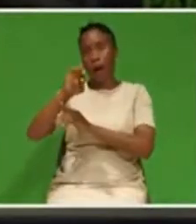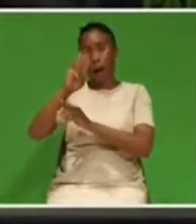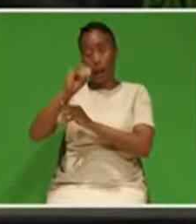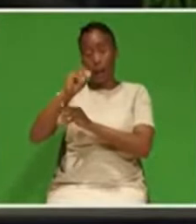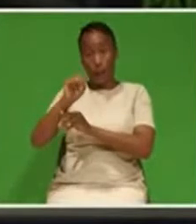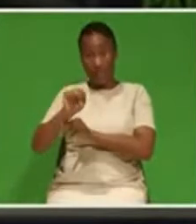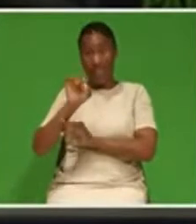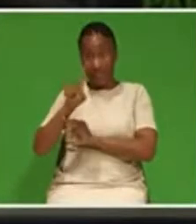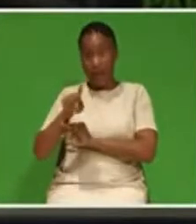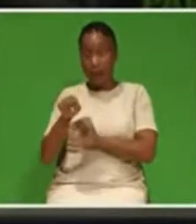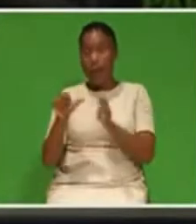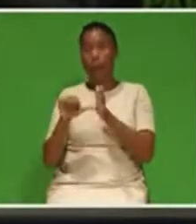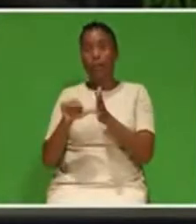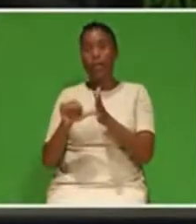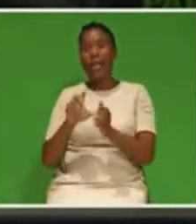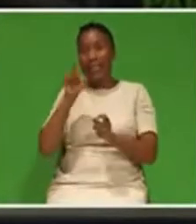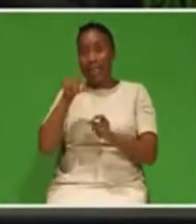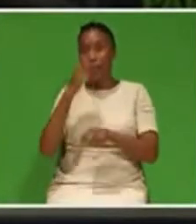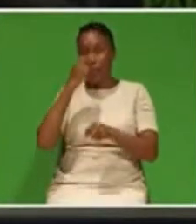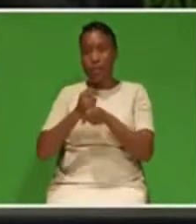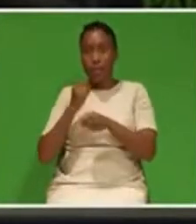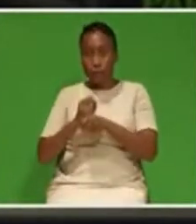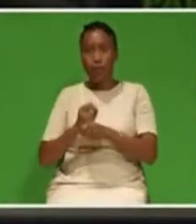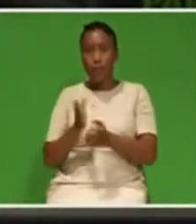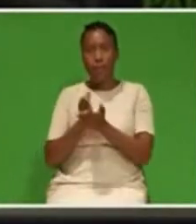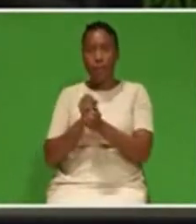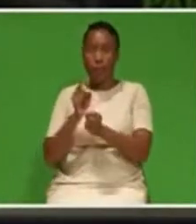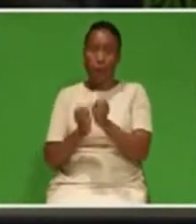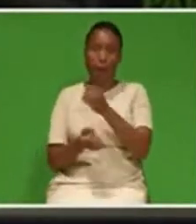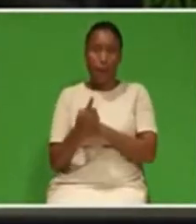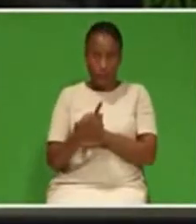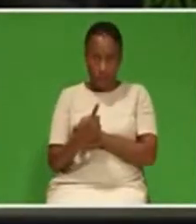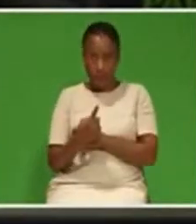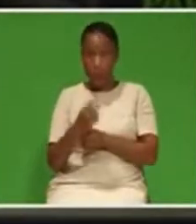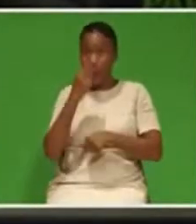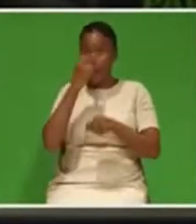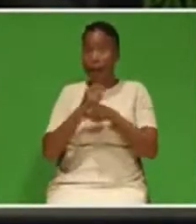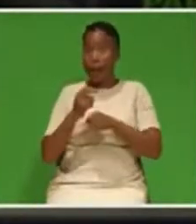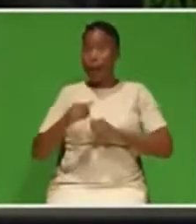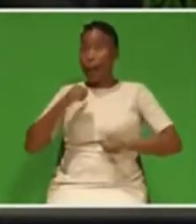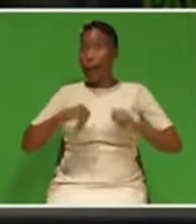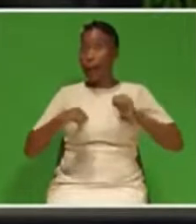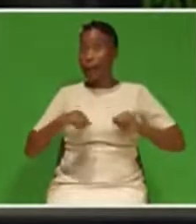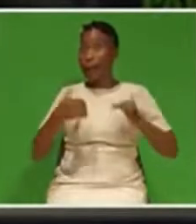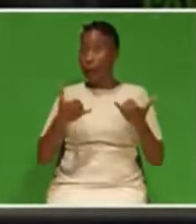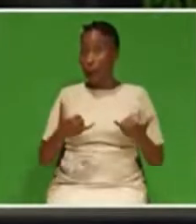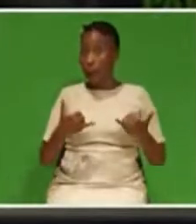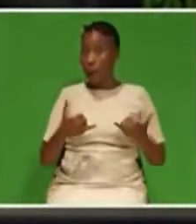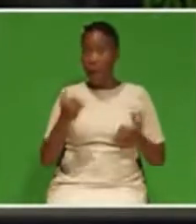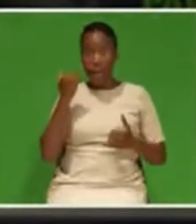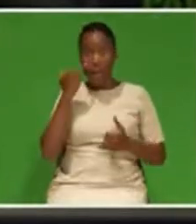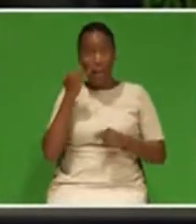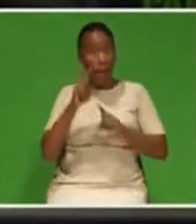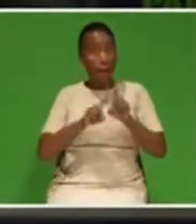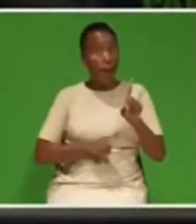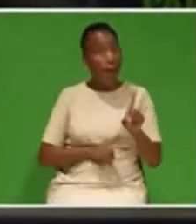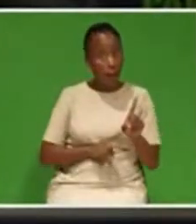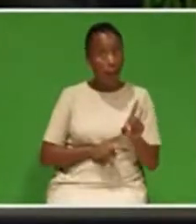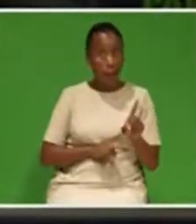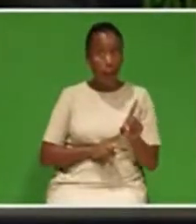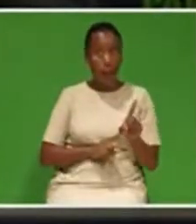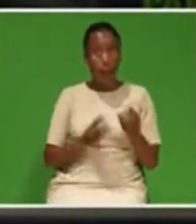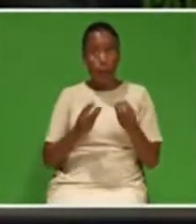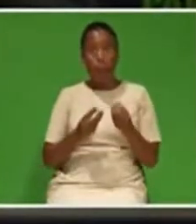of the people of South Africa. Unless we act now, alongside other